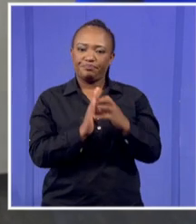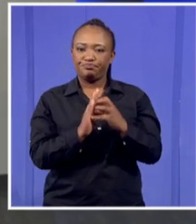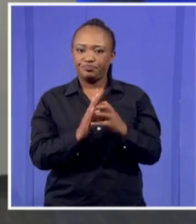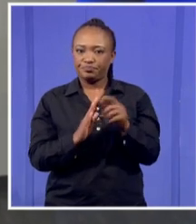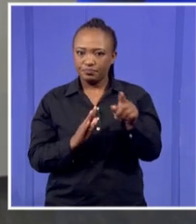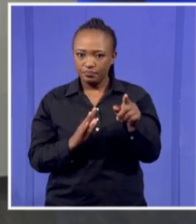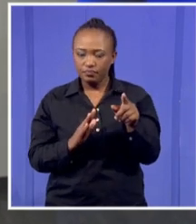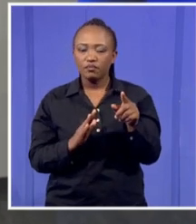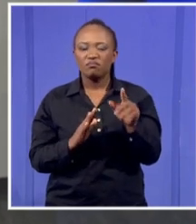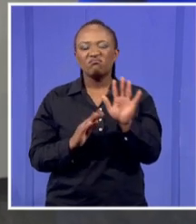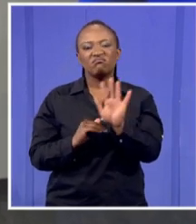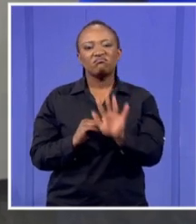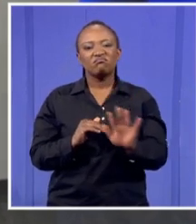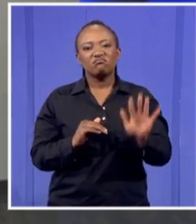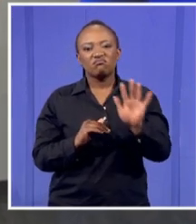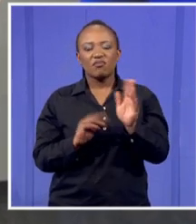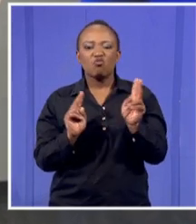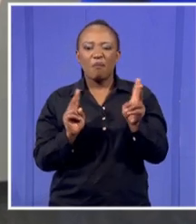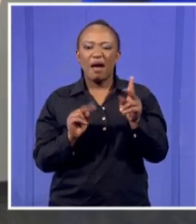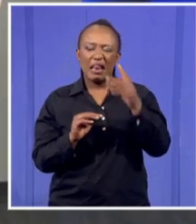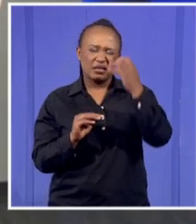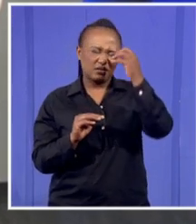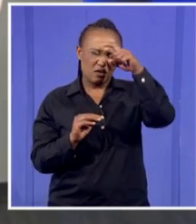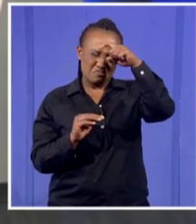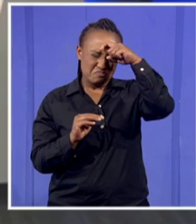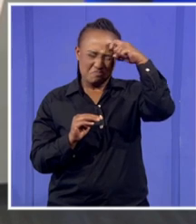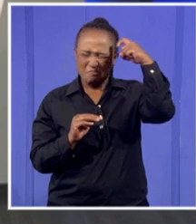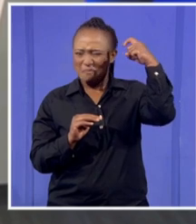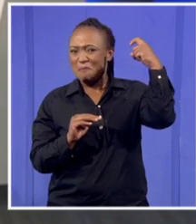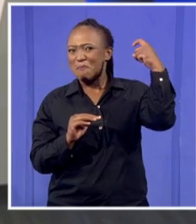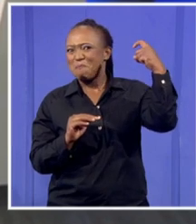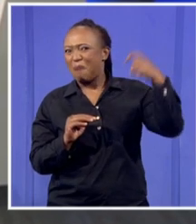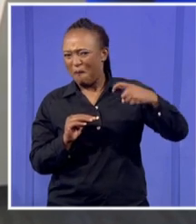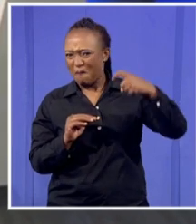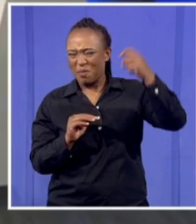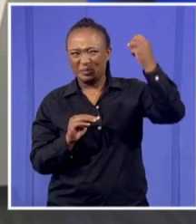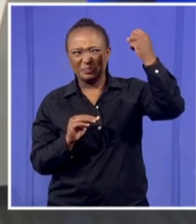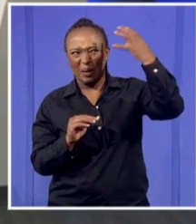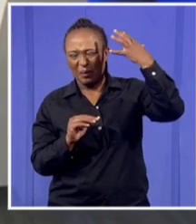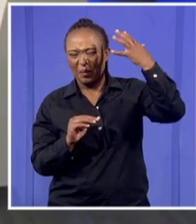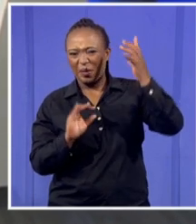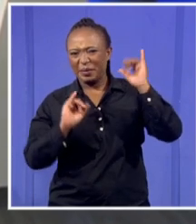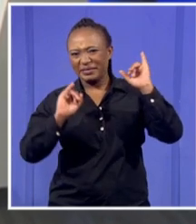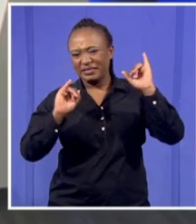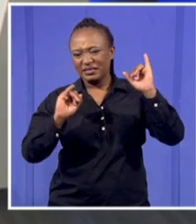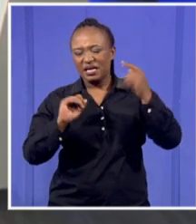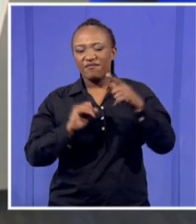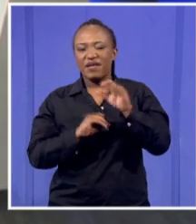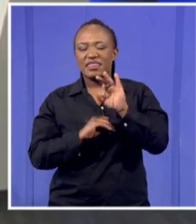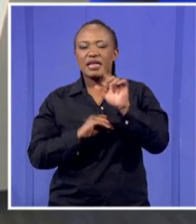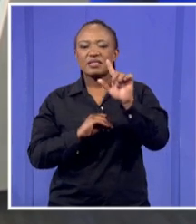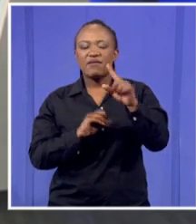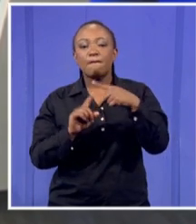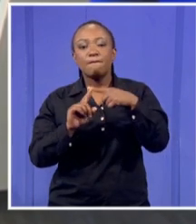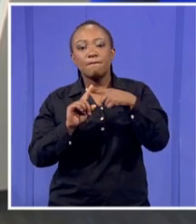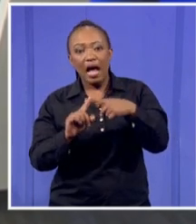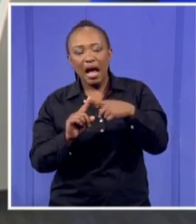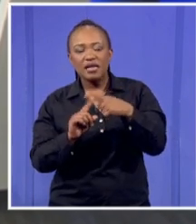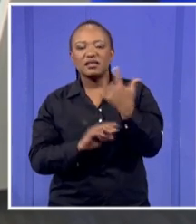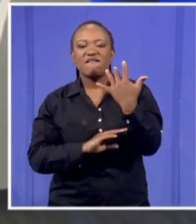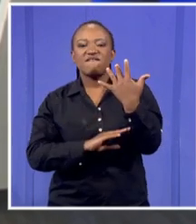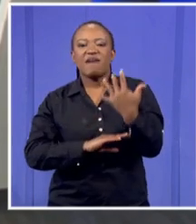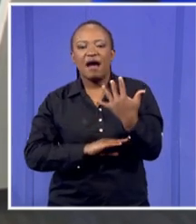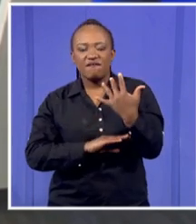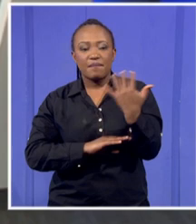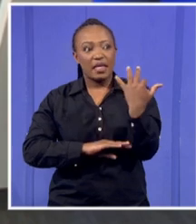average, they generally are a scorcher, if they can average 37 at a going time and then they get 37 plus 5 over 3 days, that's